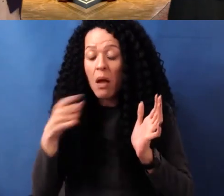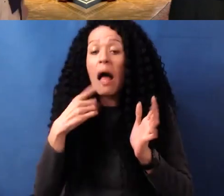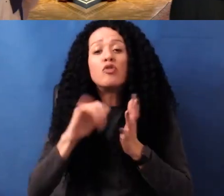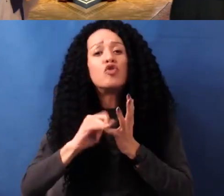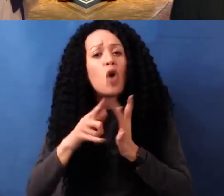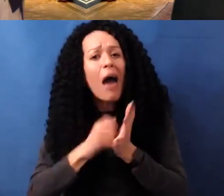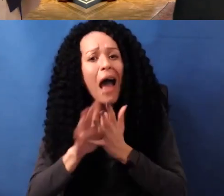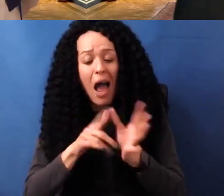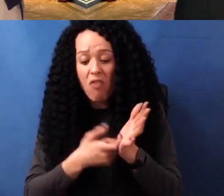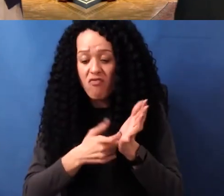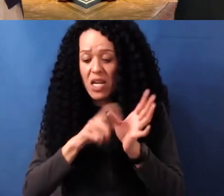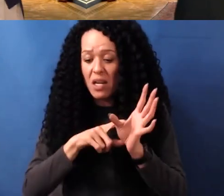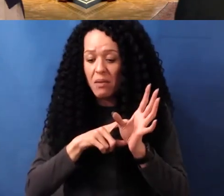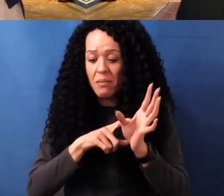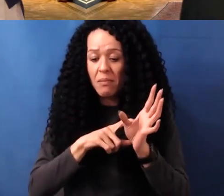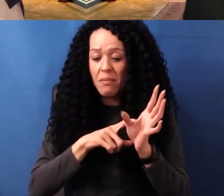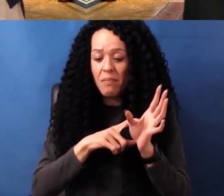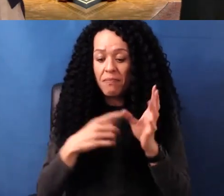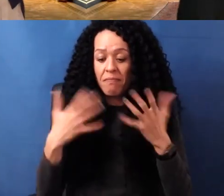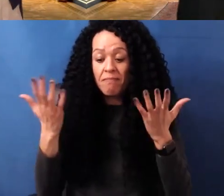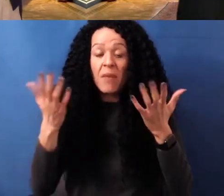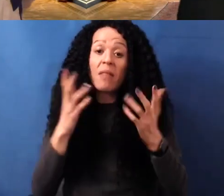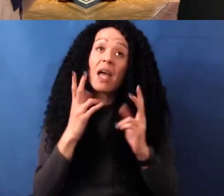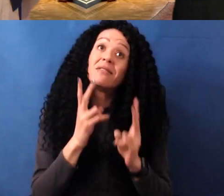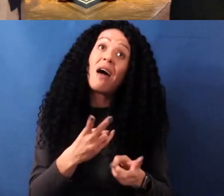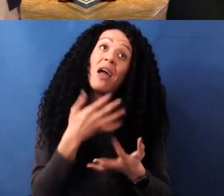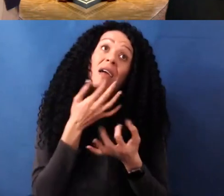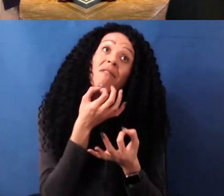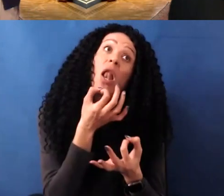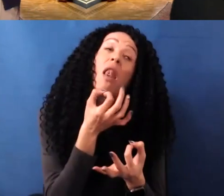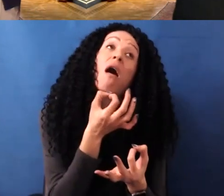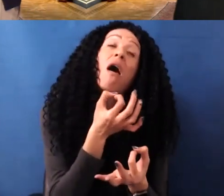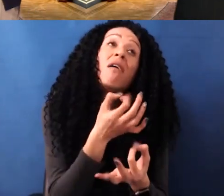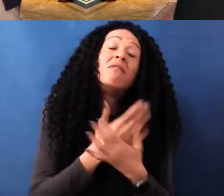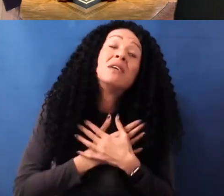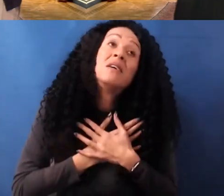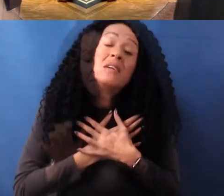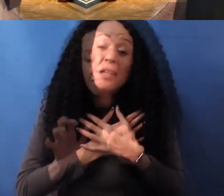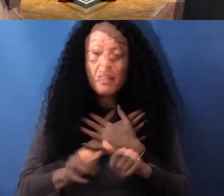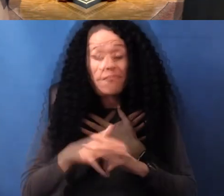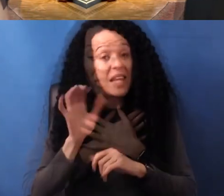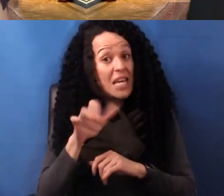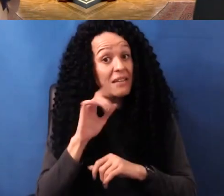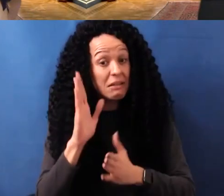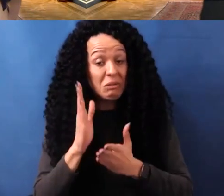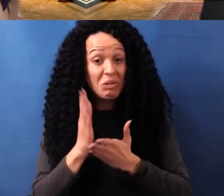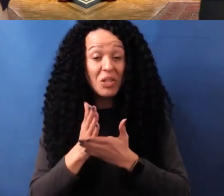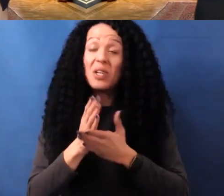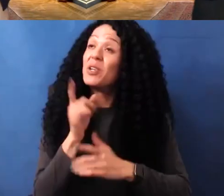Sir Harry, a dying of love for her sake. Yes, indeed,